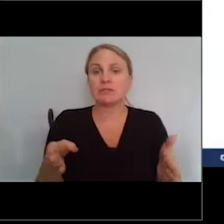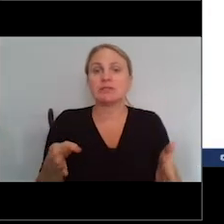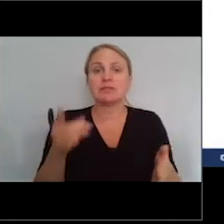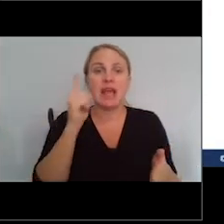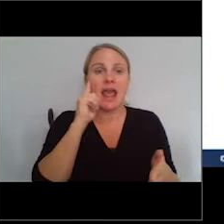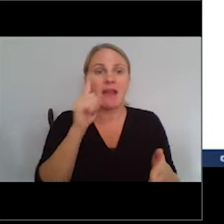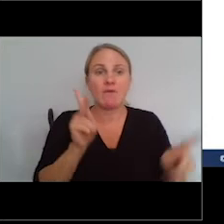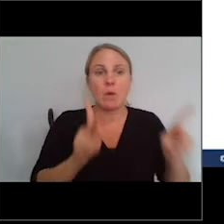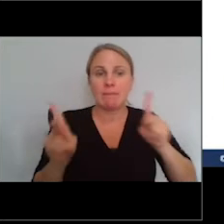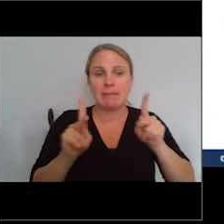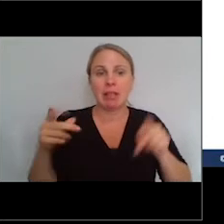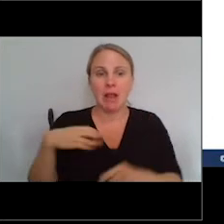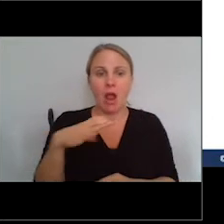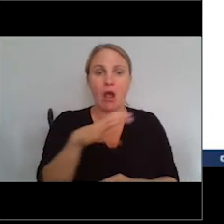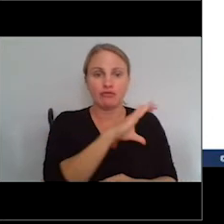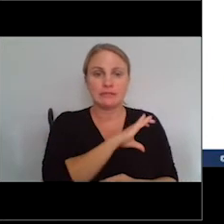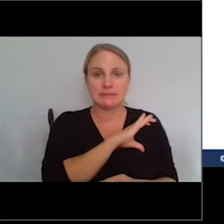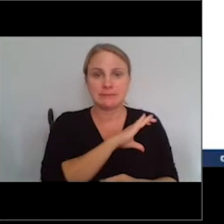in Congress. Next slide.